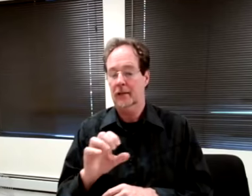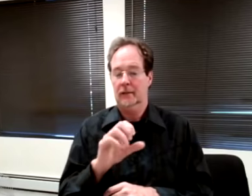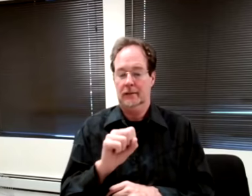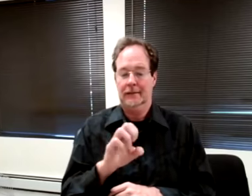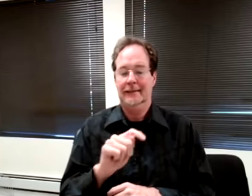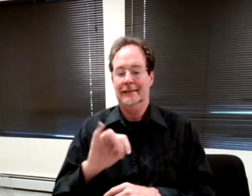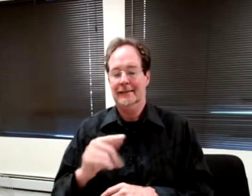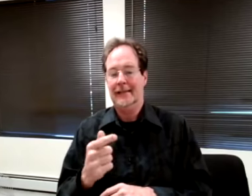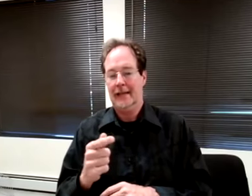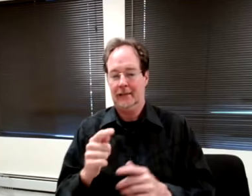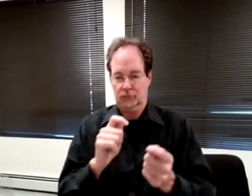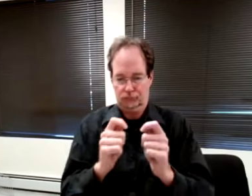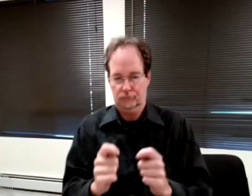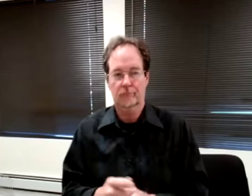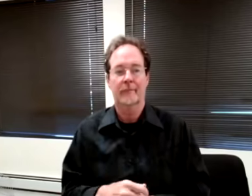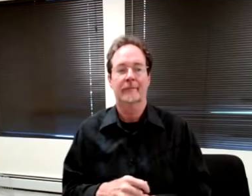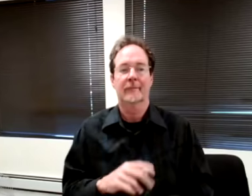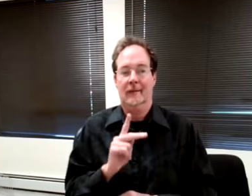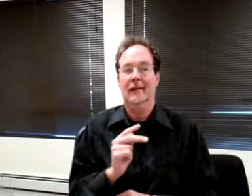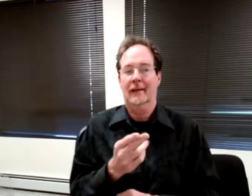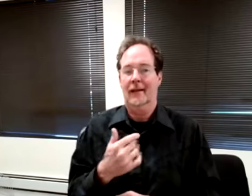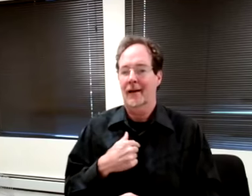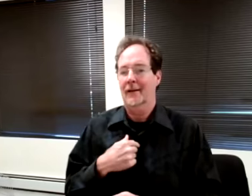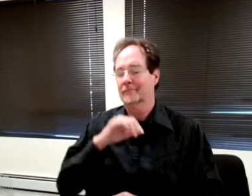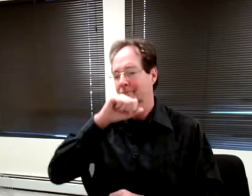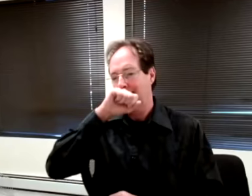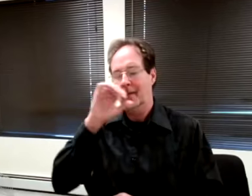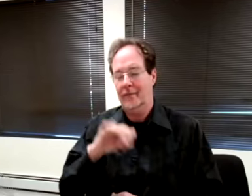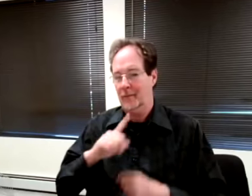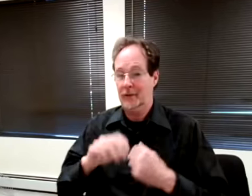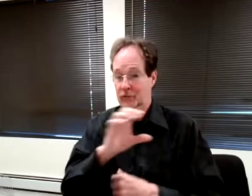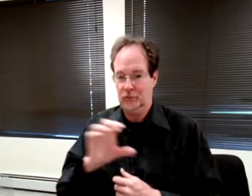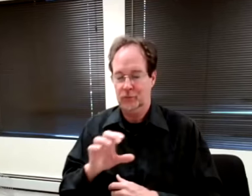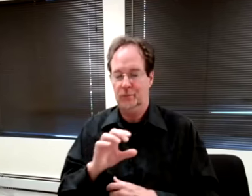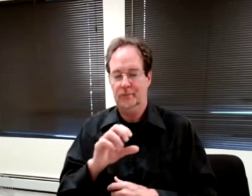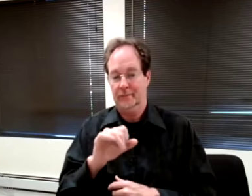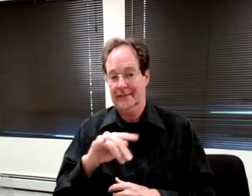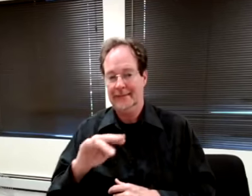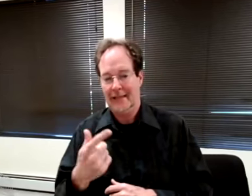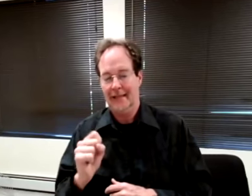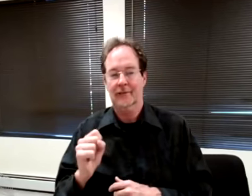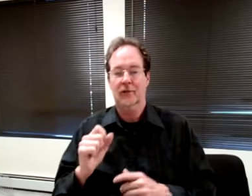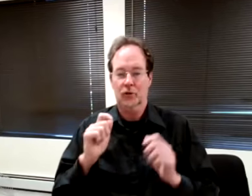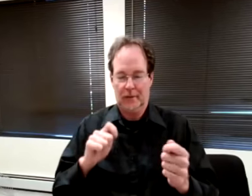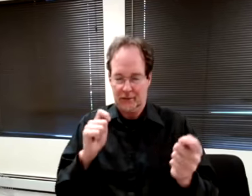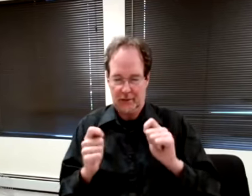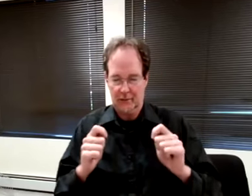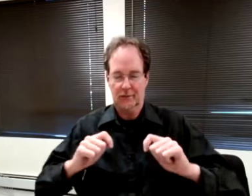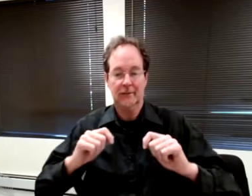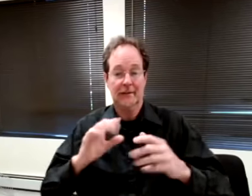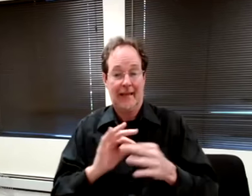And now I really do love that about the zoom settings is that you can change how the captions appear.